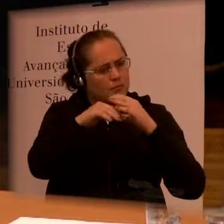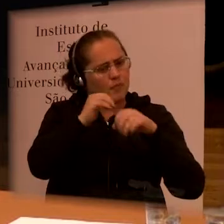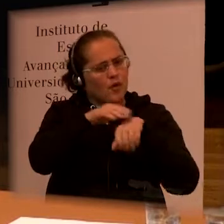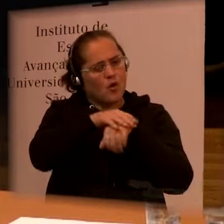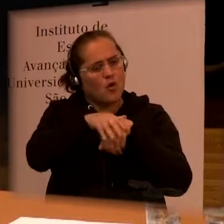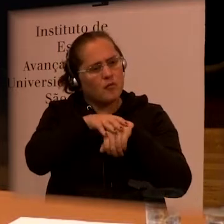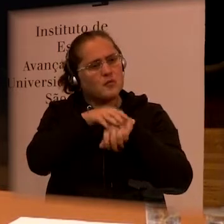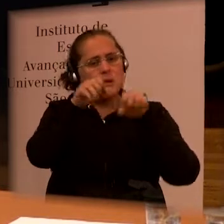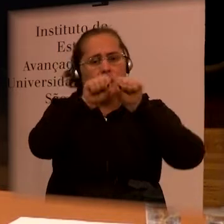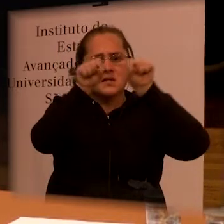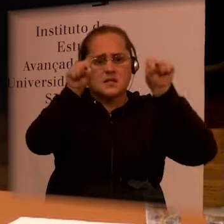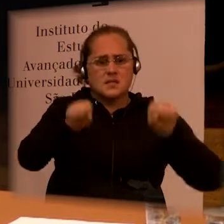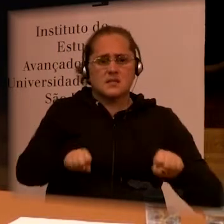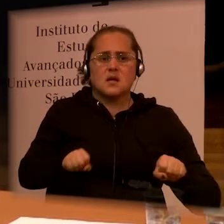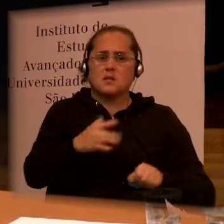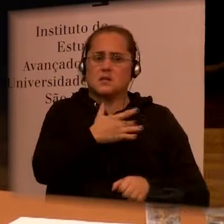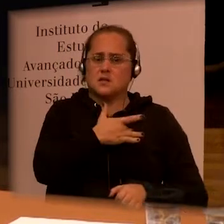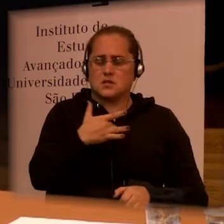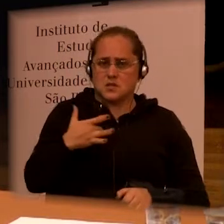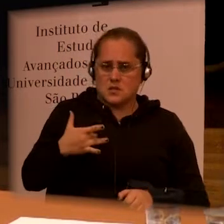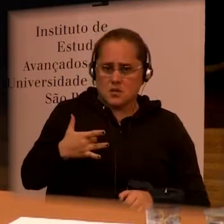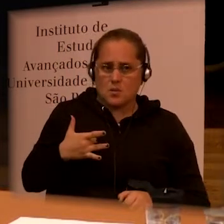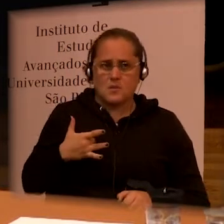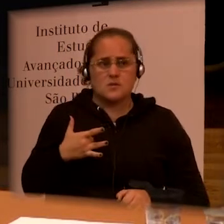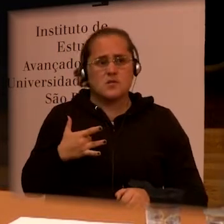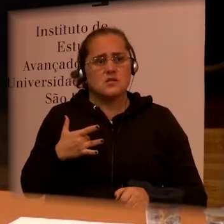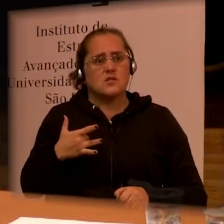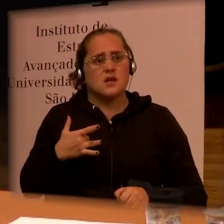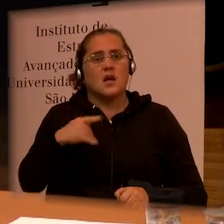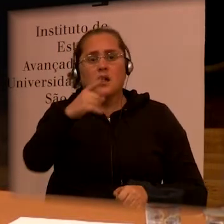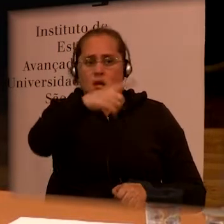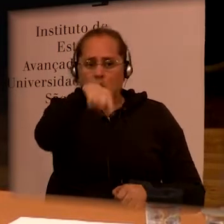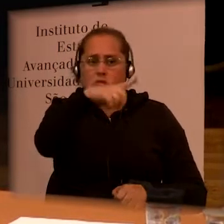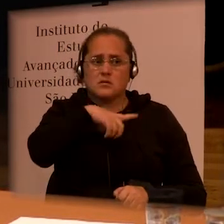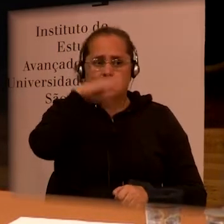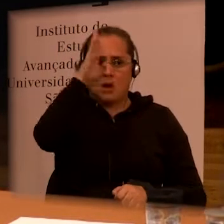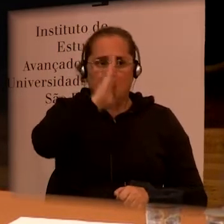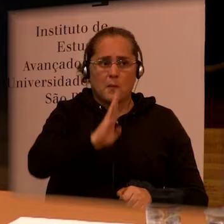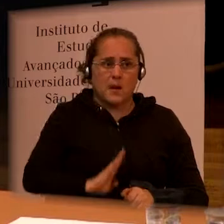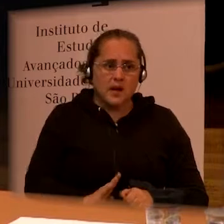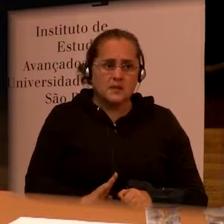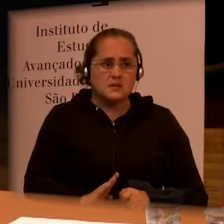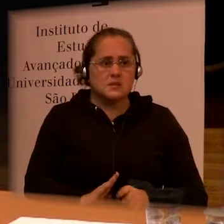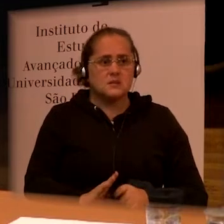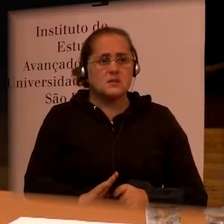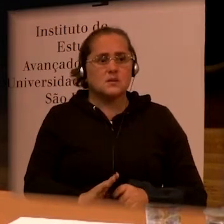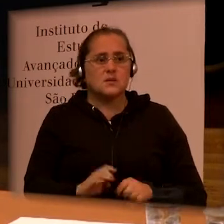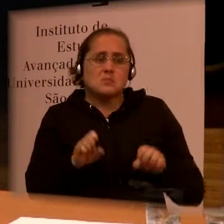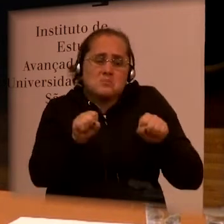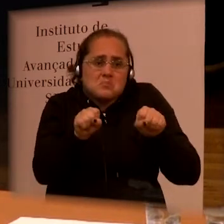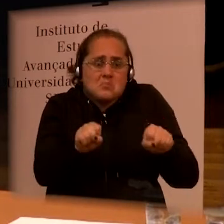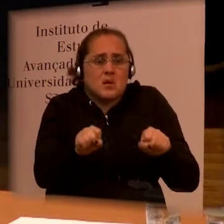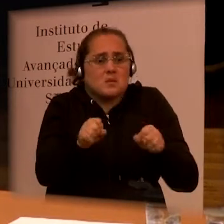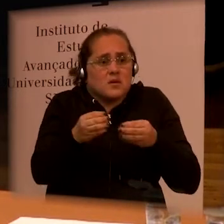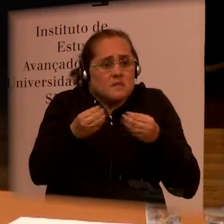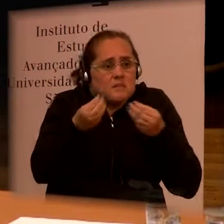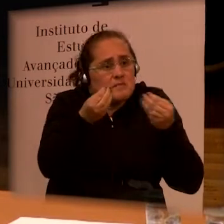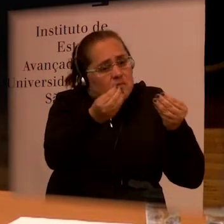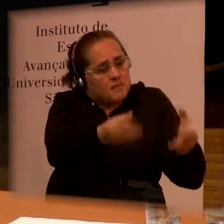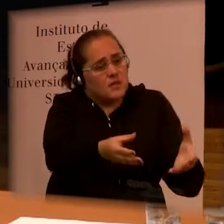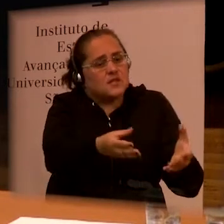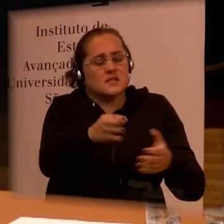and about the health system that you have in Brazil for providing rehabilitation particularly in Sao Paulo